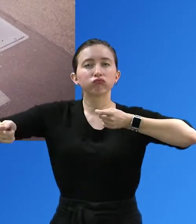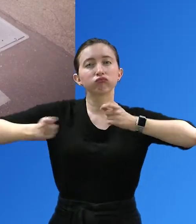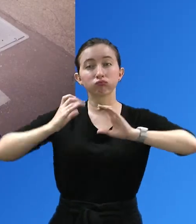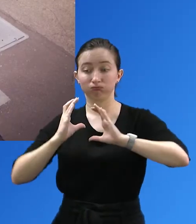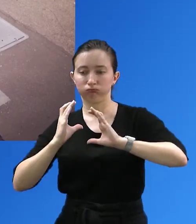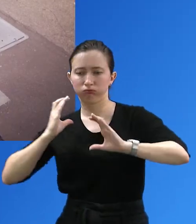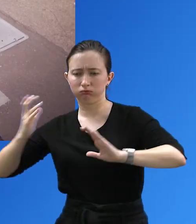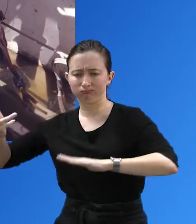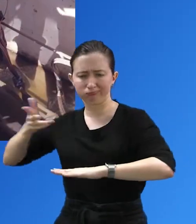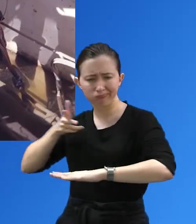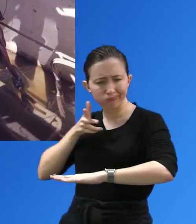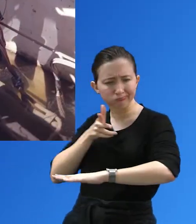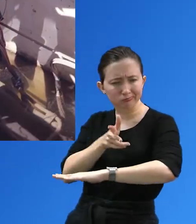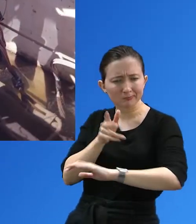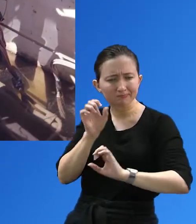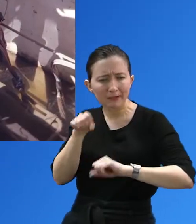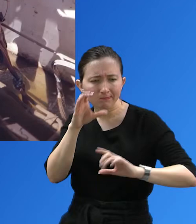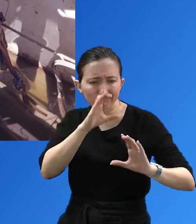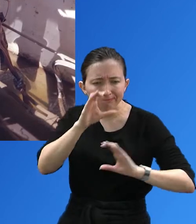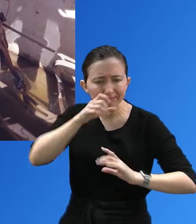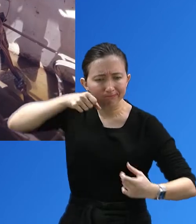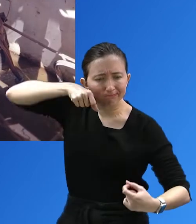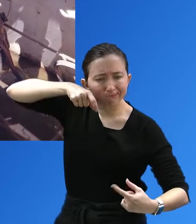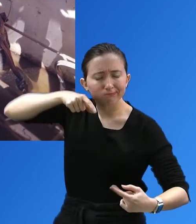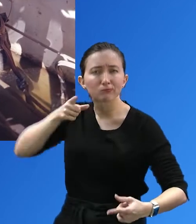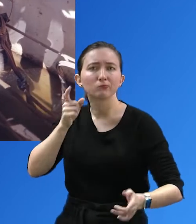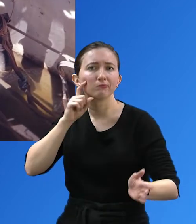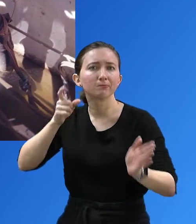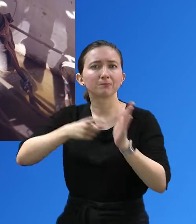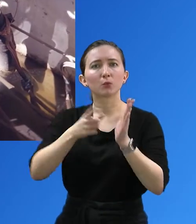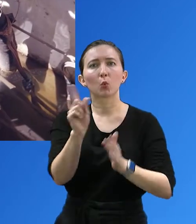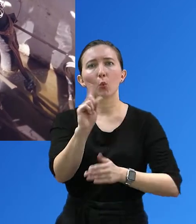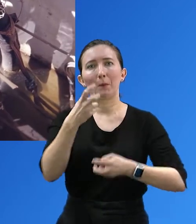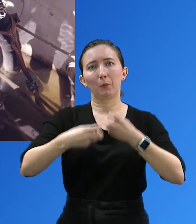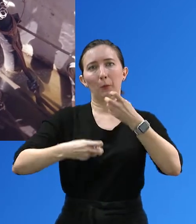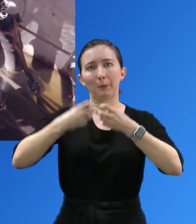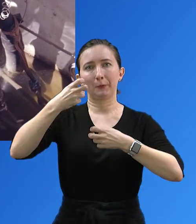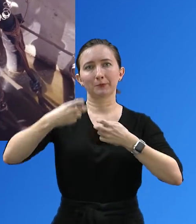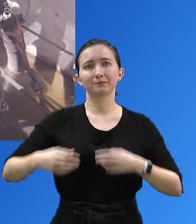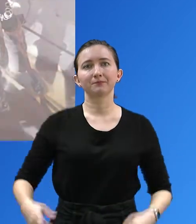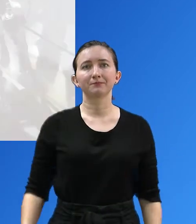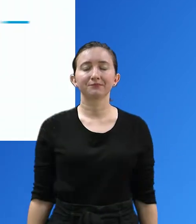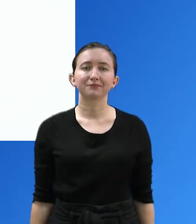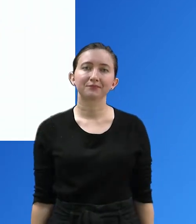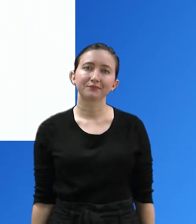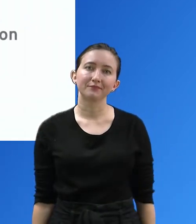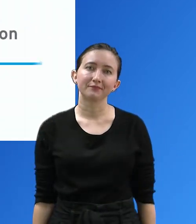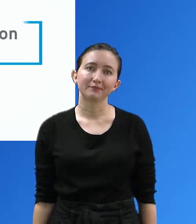identify outages in SD Genie's complex underground electric system using state-of-the-art equipment.